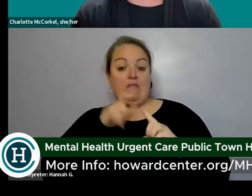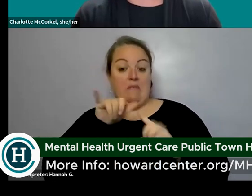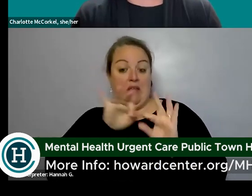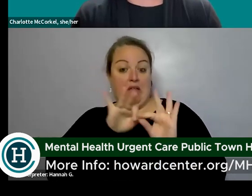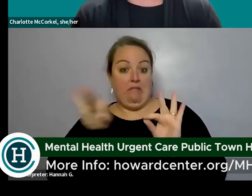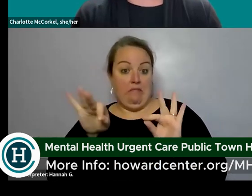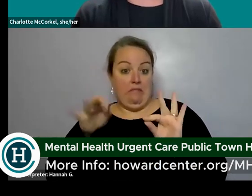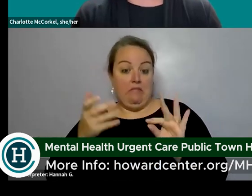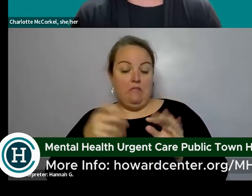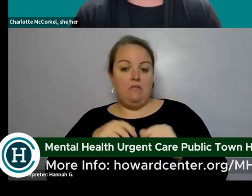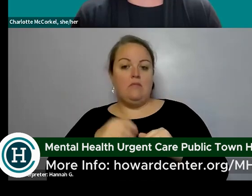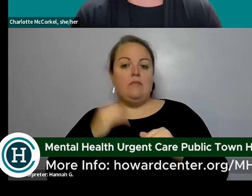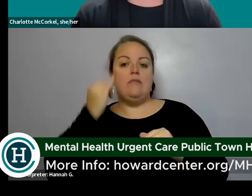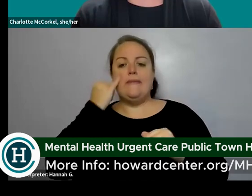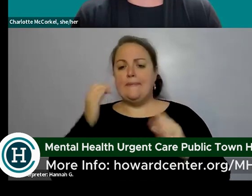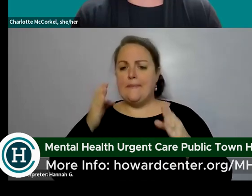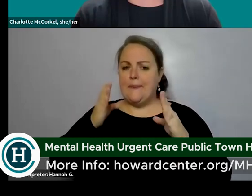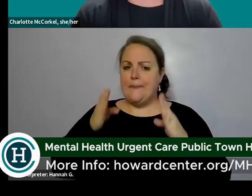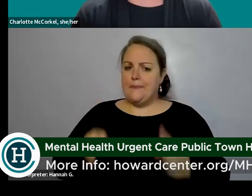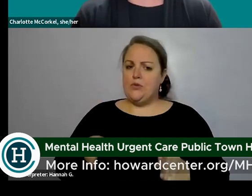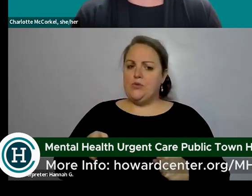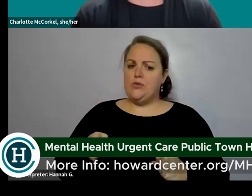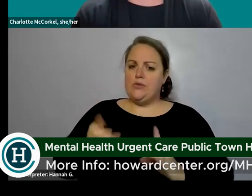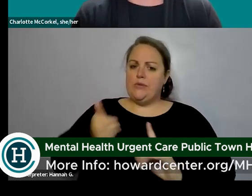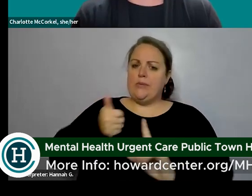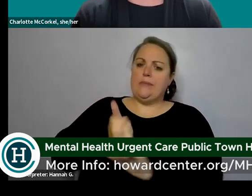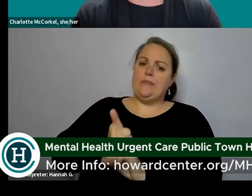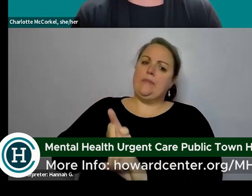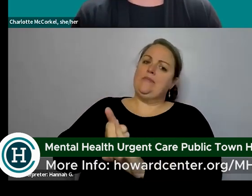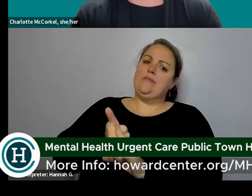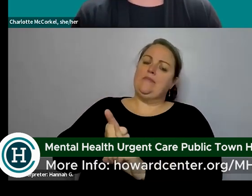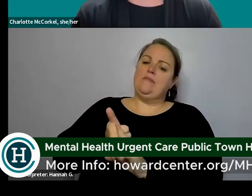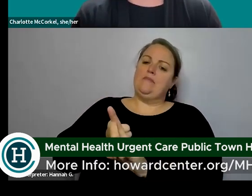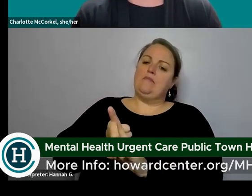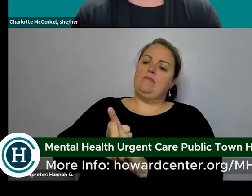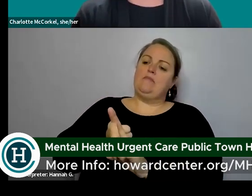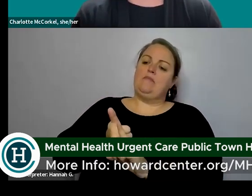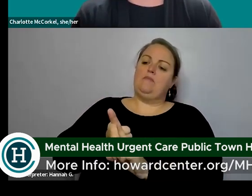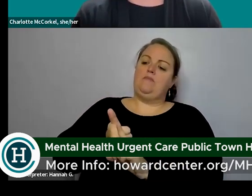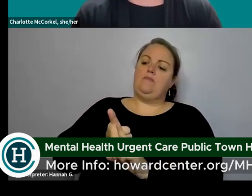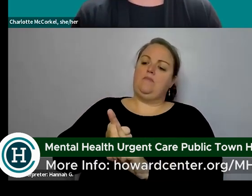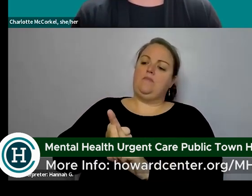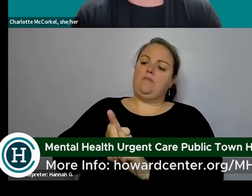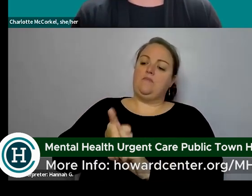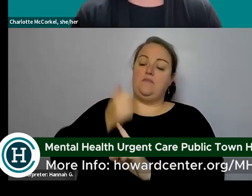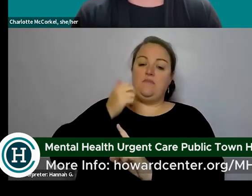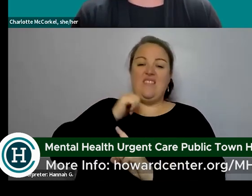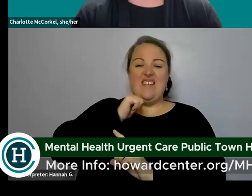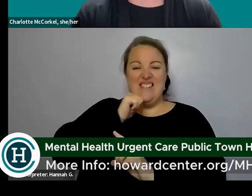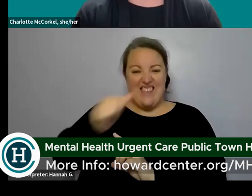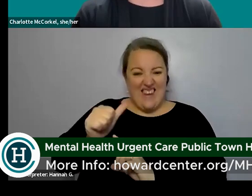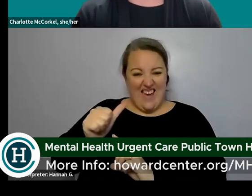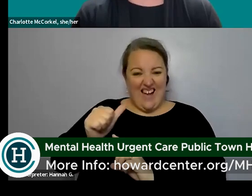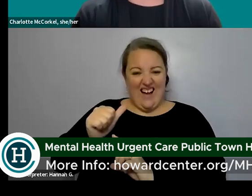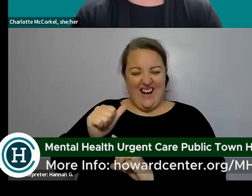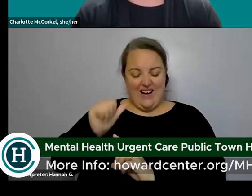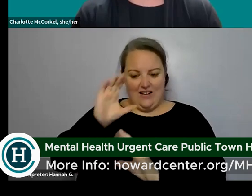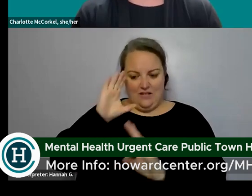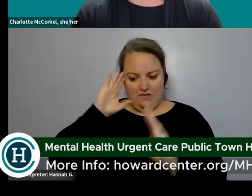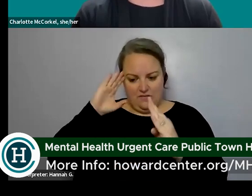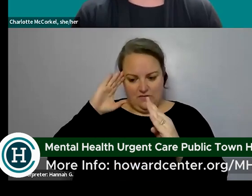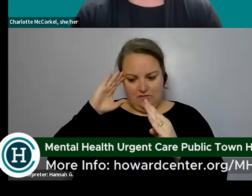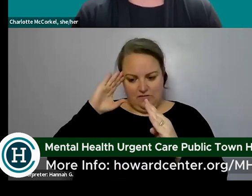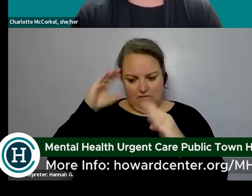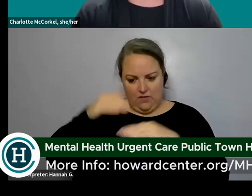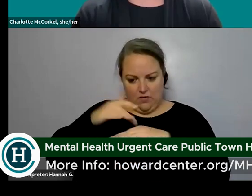uh what if somebody is not um uh experiencing suicide ideation i think that's the right way to